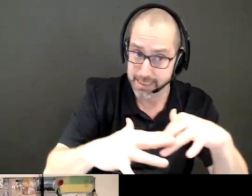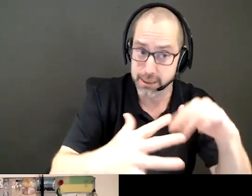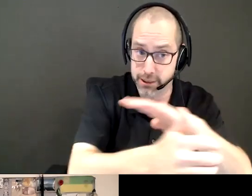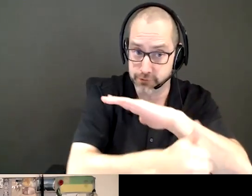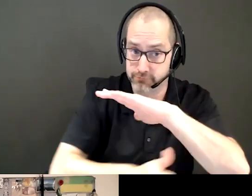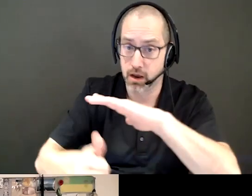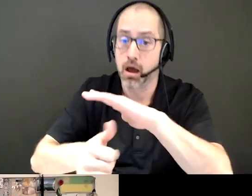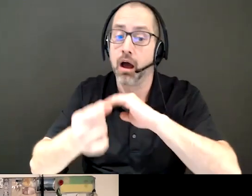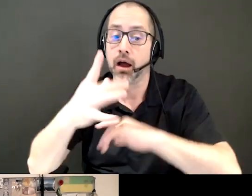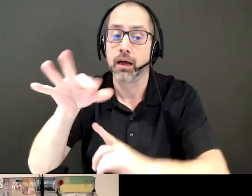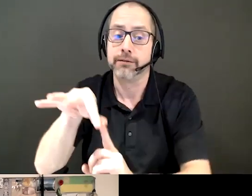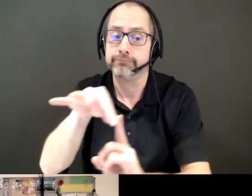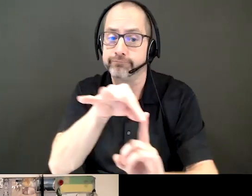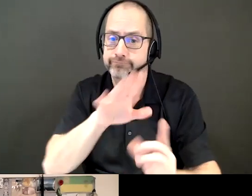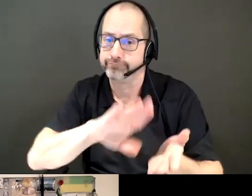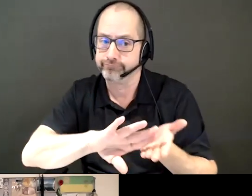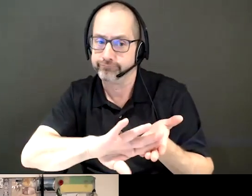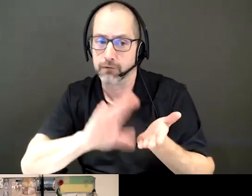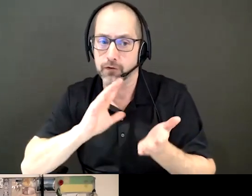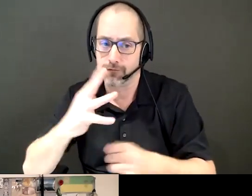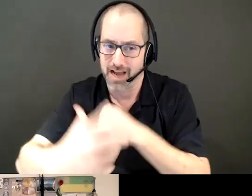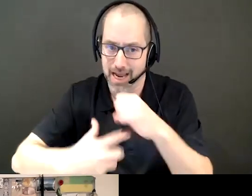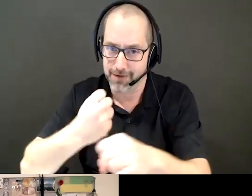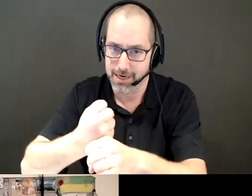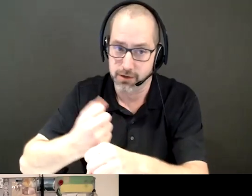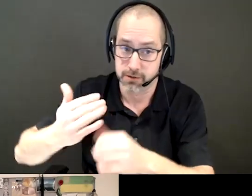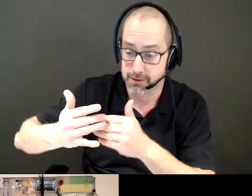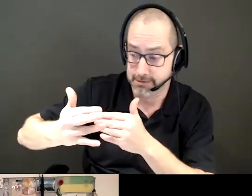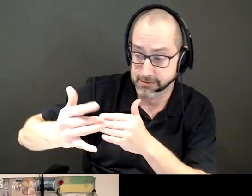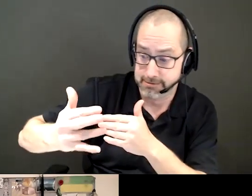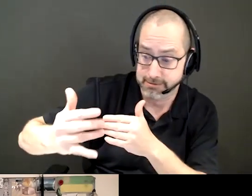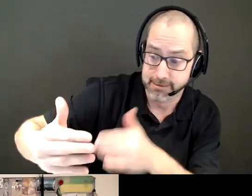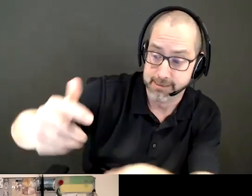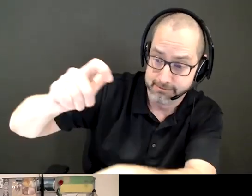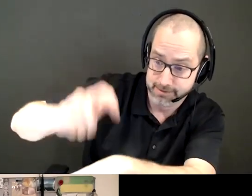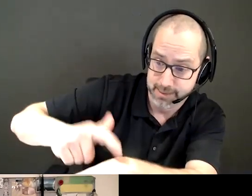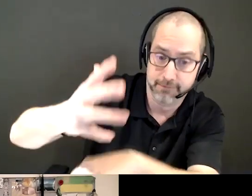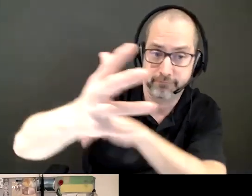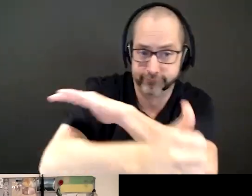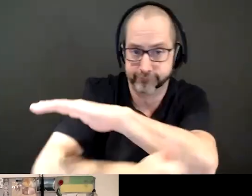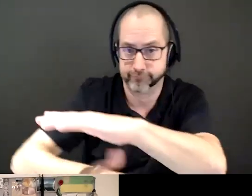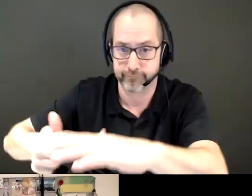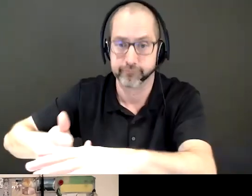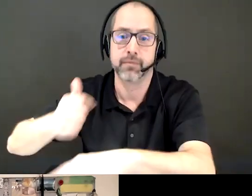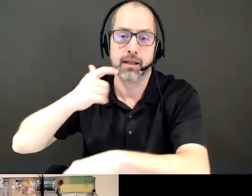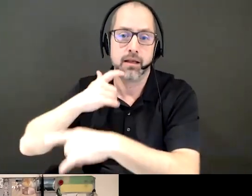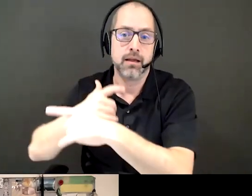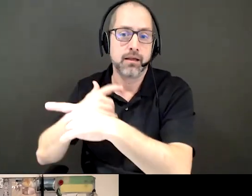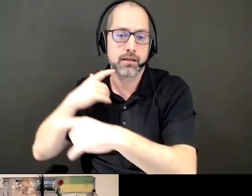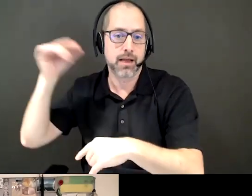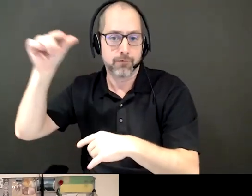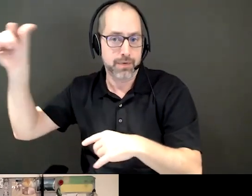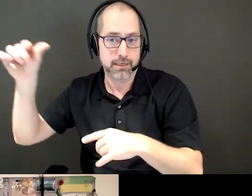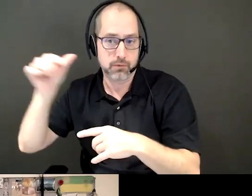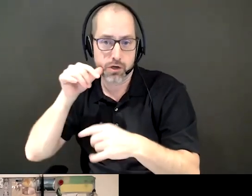exempted from that for five years. So they are not, they do not fall under the Accessible Canada Act while the government tries to take a look and see